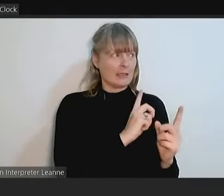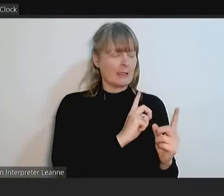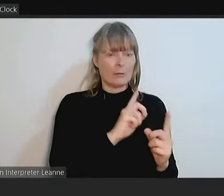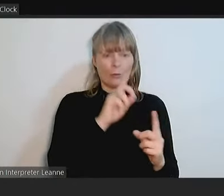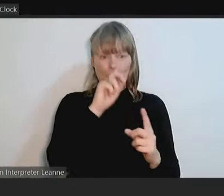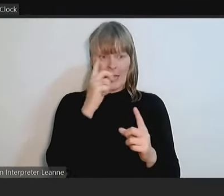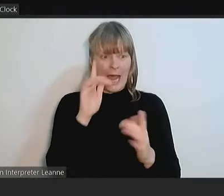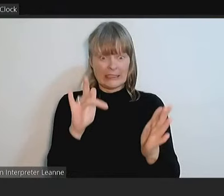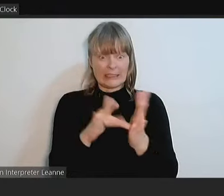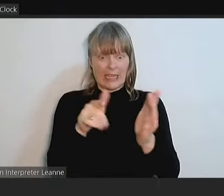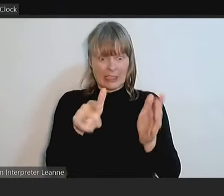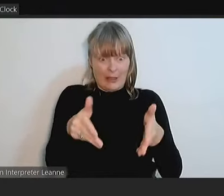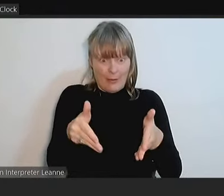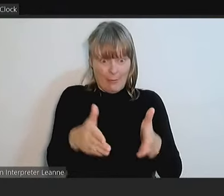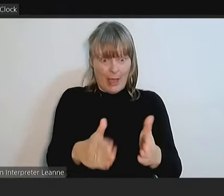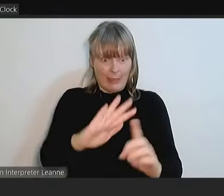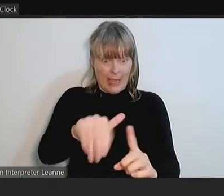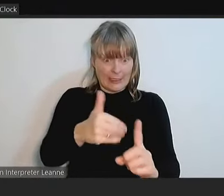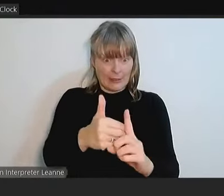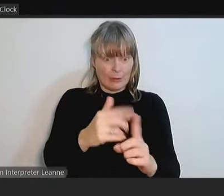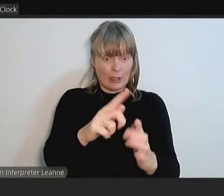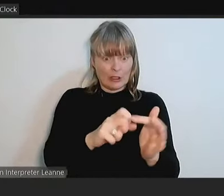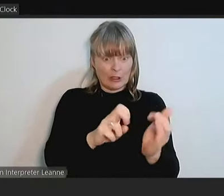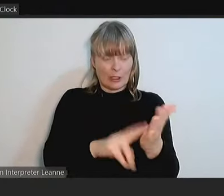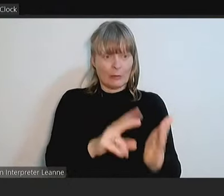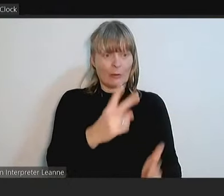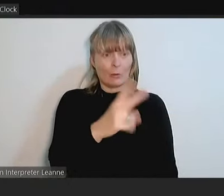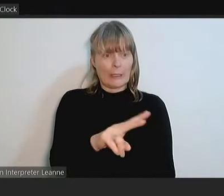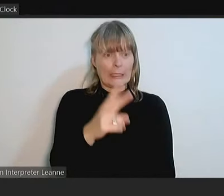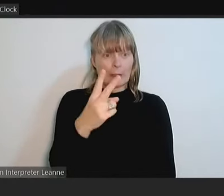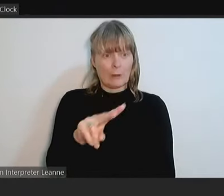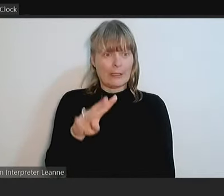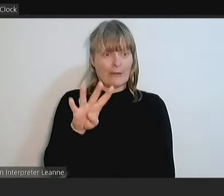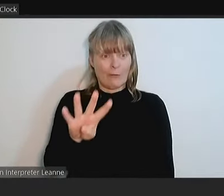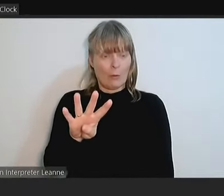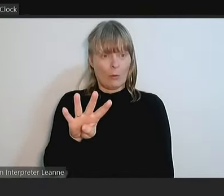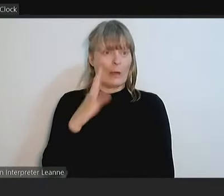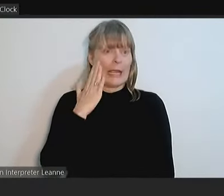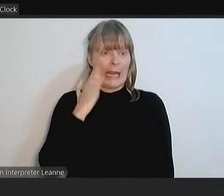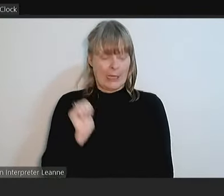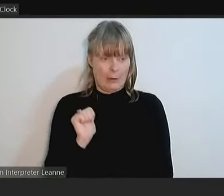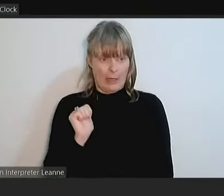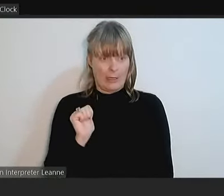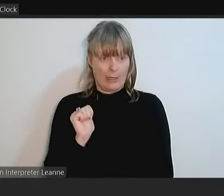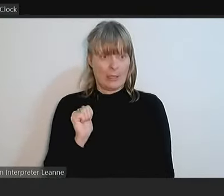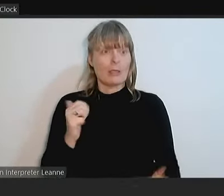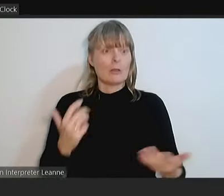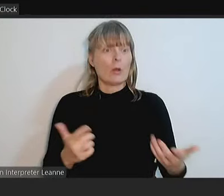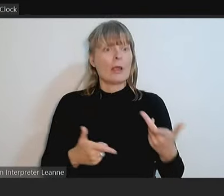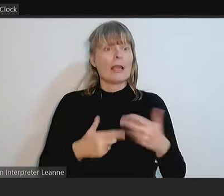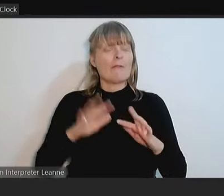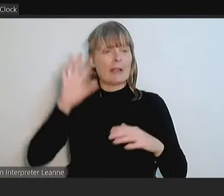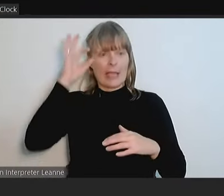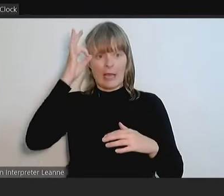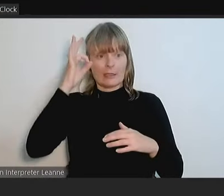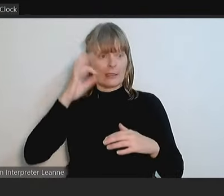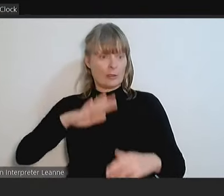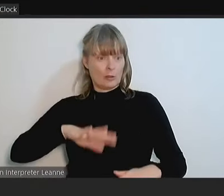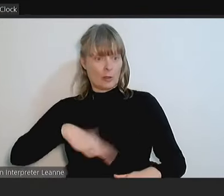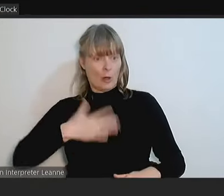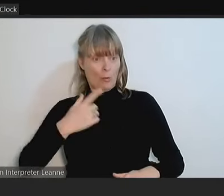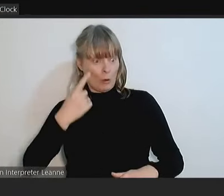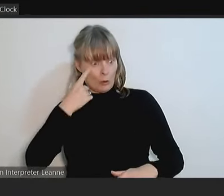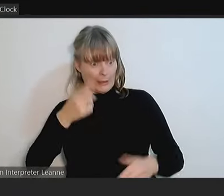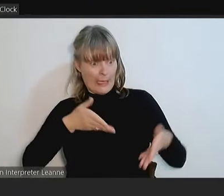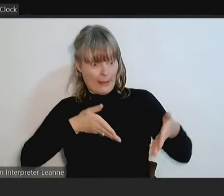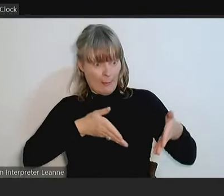path until January 2024 at the earliest, following those reports. So councillors who don't want to see a path constructed have a chance to have that say in